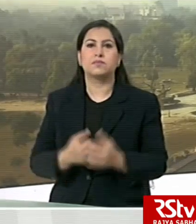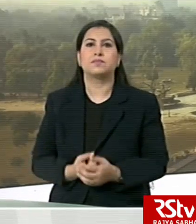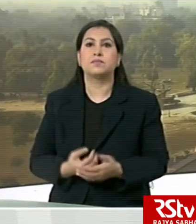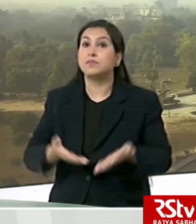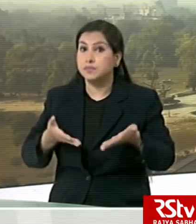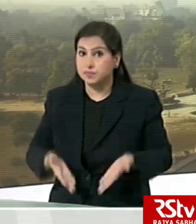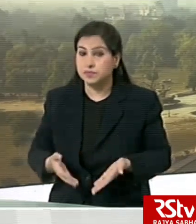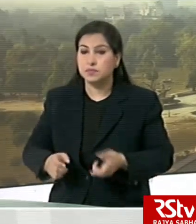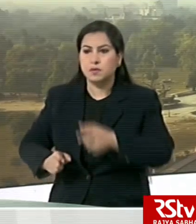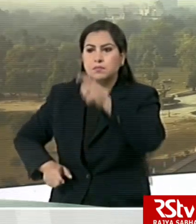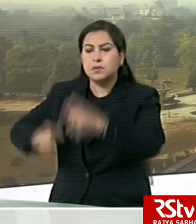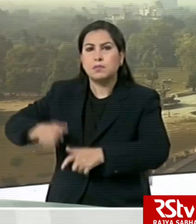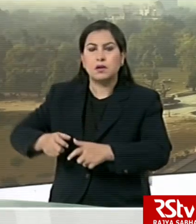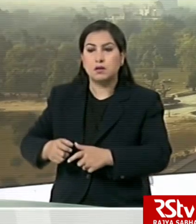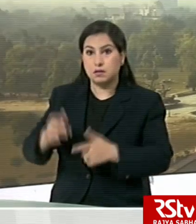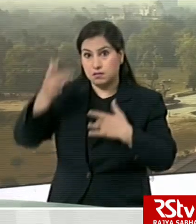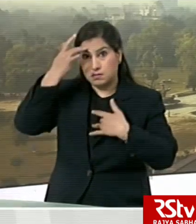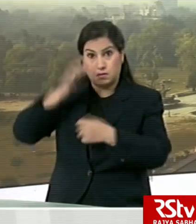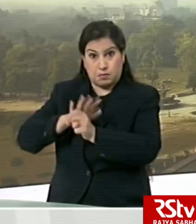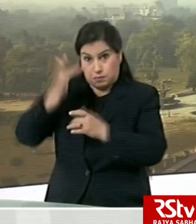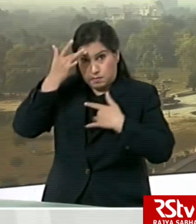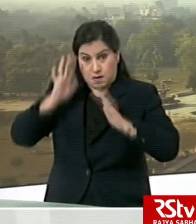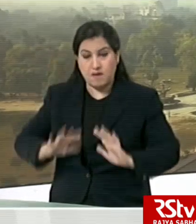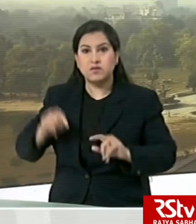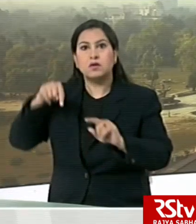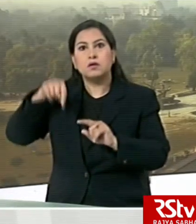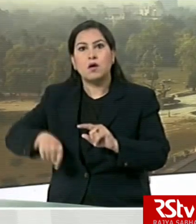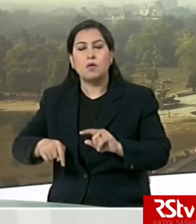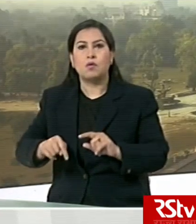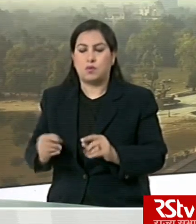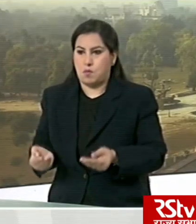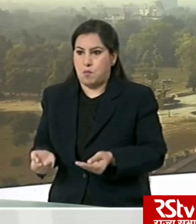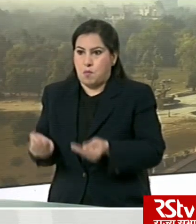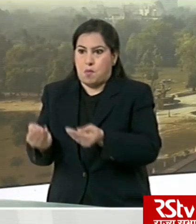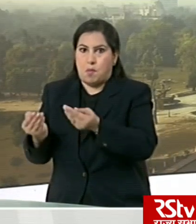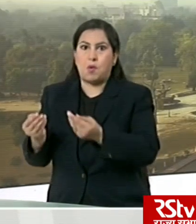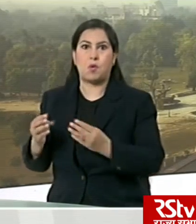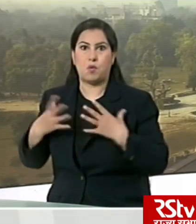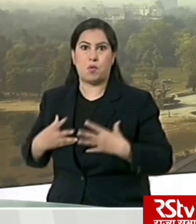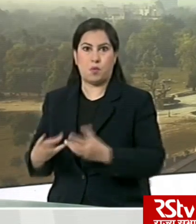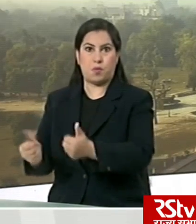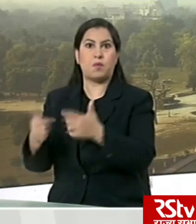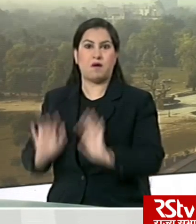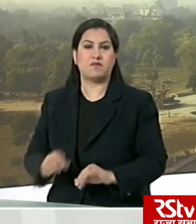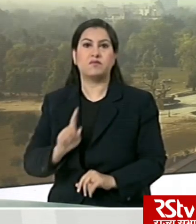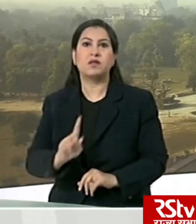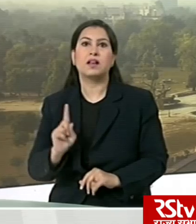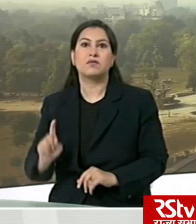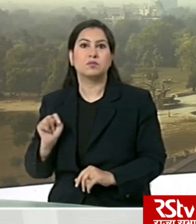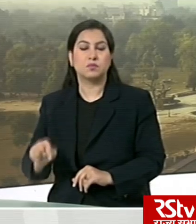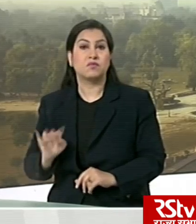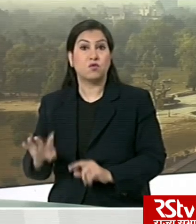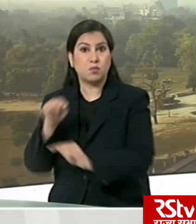In fact, also the recovery of patients from COVID-19 cases has gone up. The rate of recovered patients now stands at 11